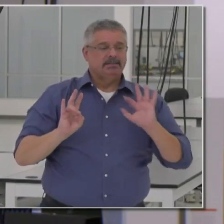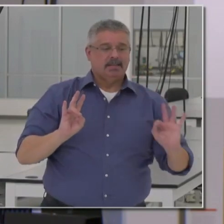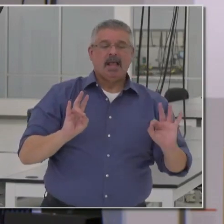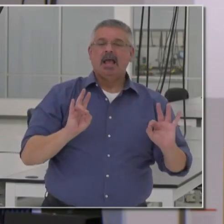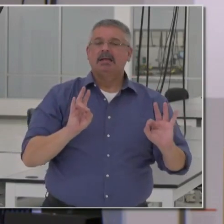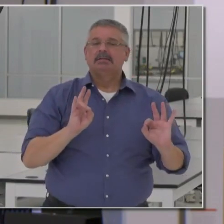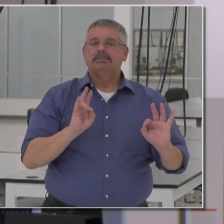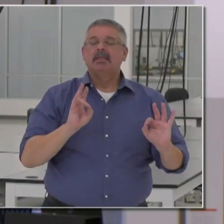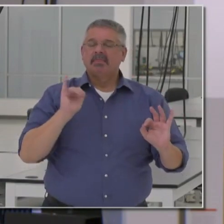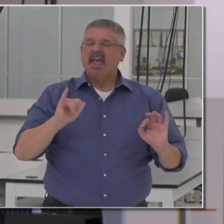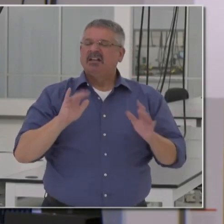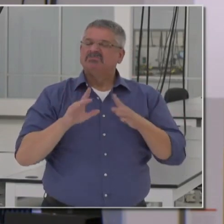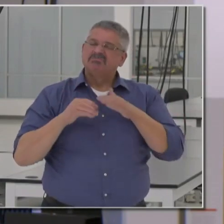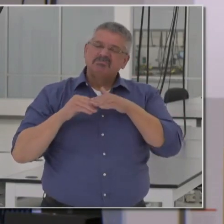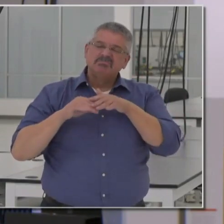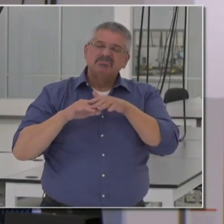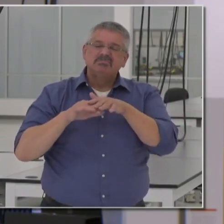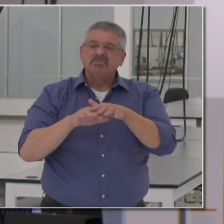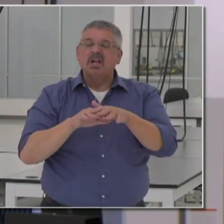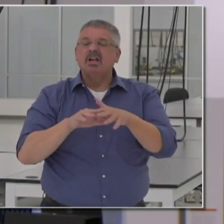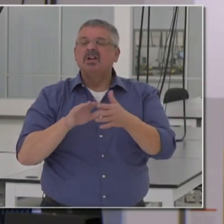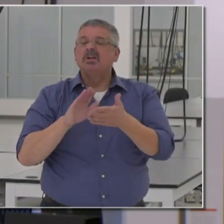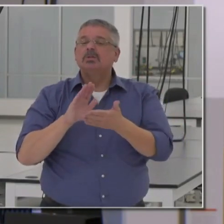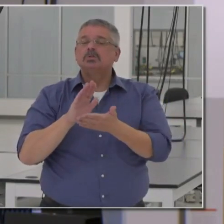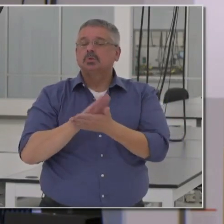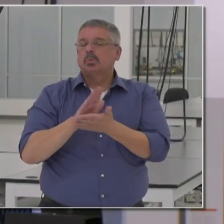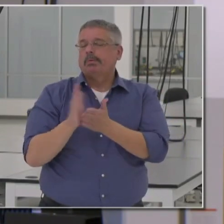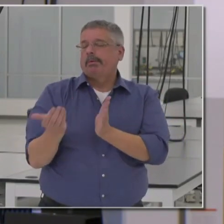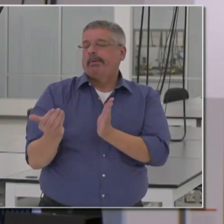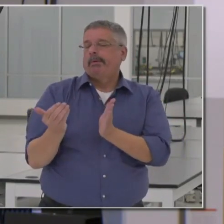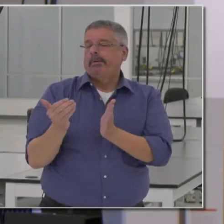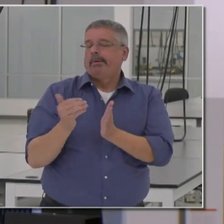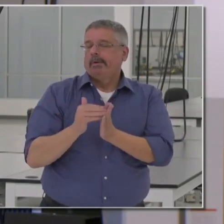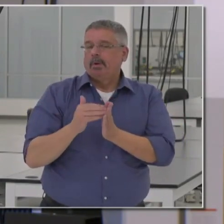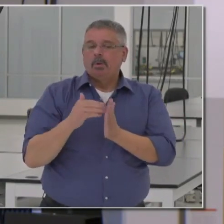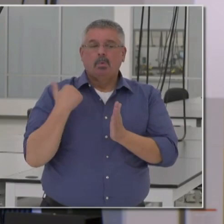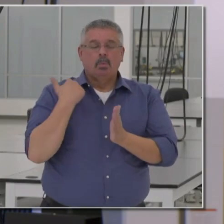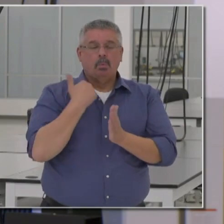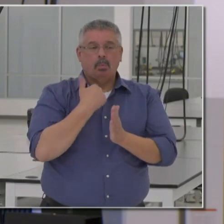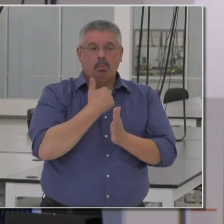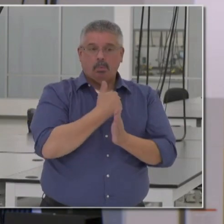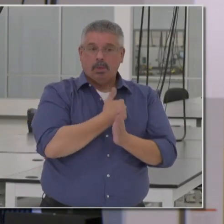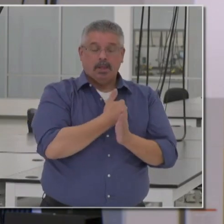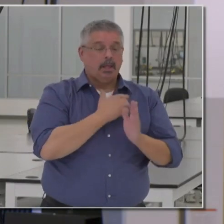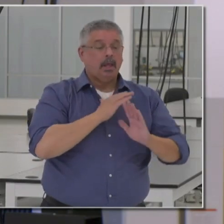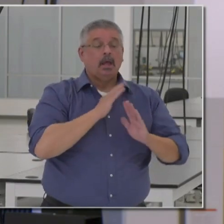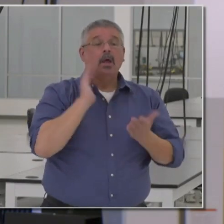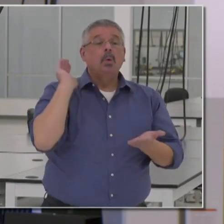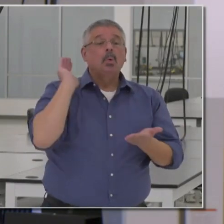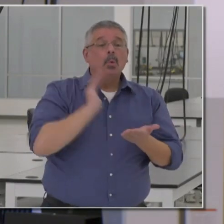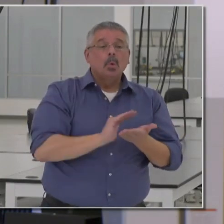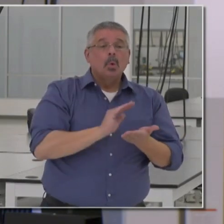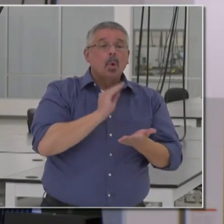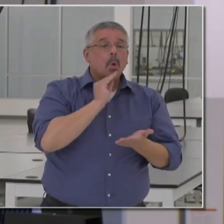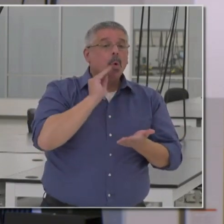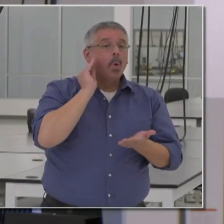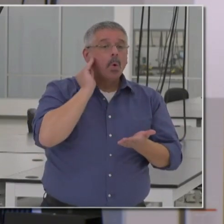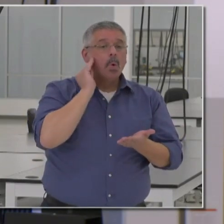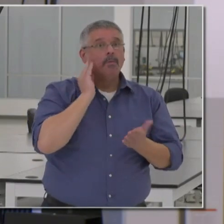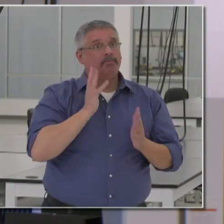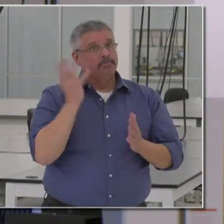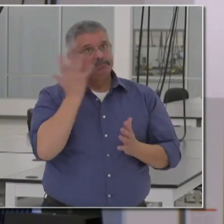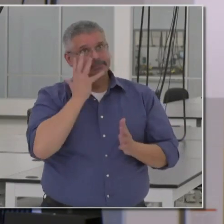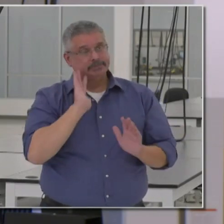So they're phasing back in to school and we are phasing out of our very